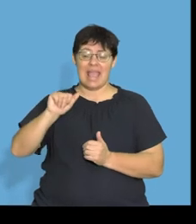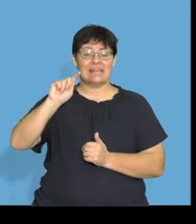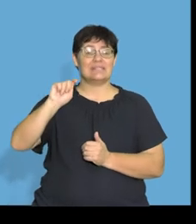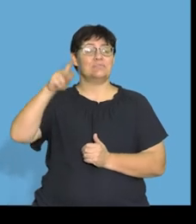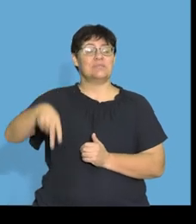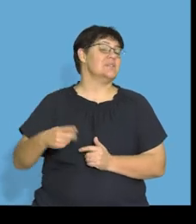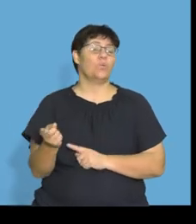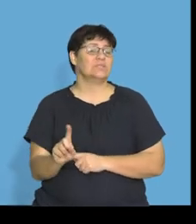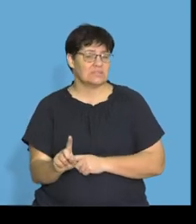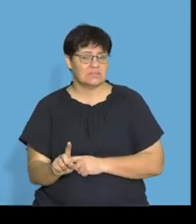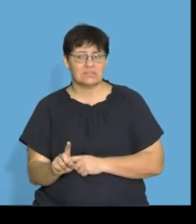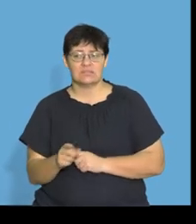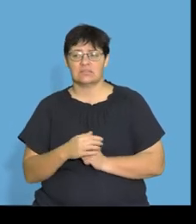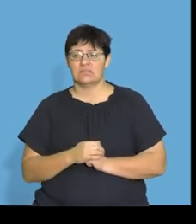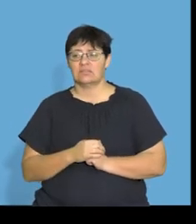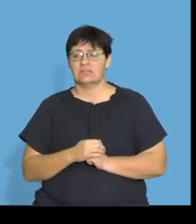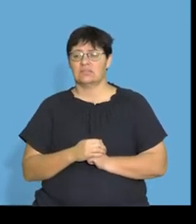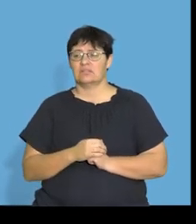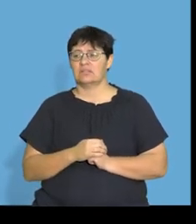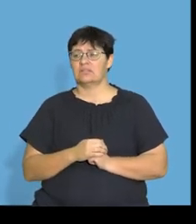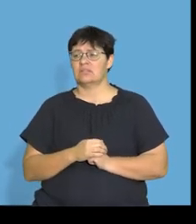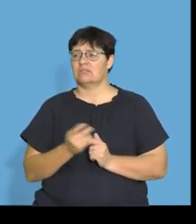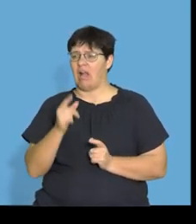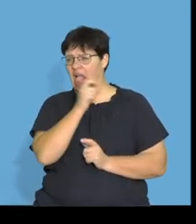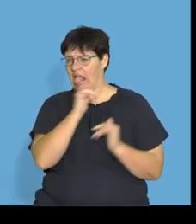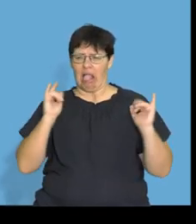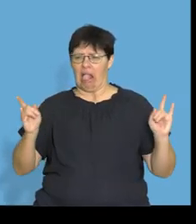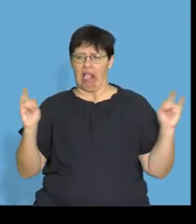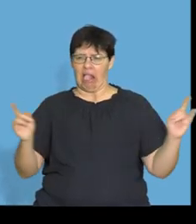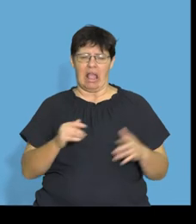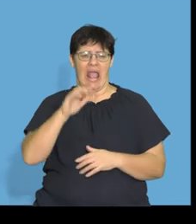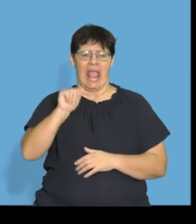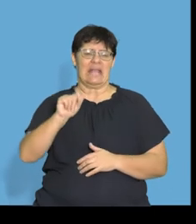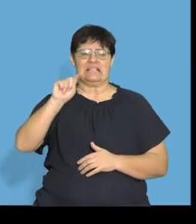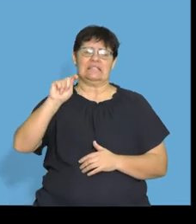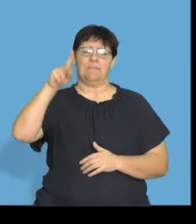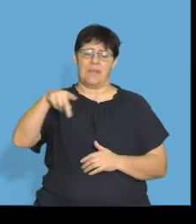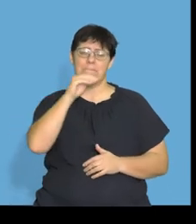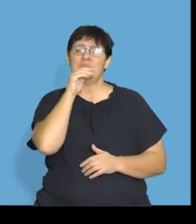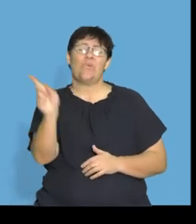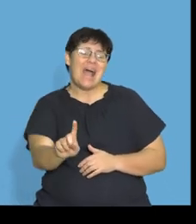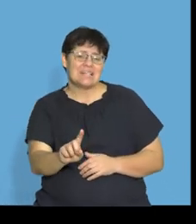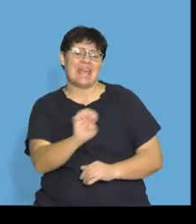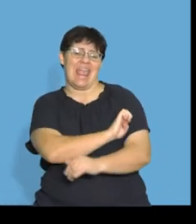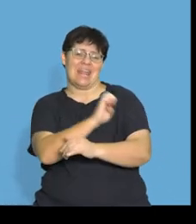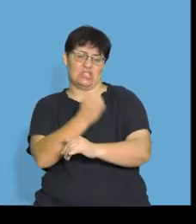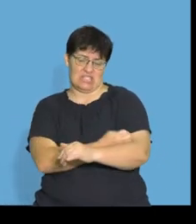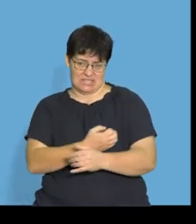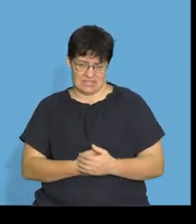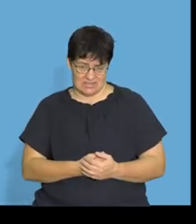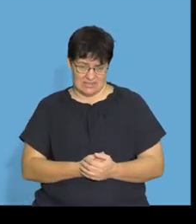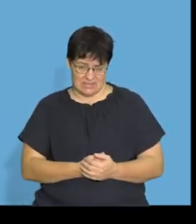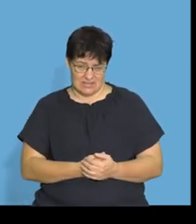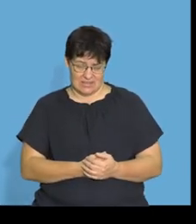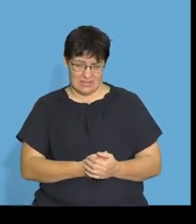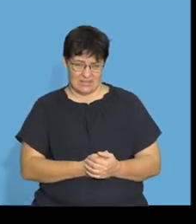stands for adenosine triphosphate. Don't worry. ATP is energy, right? So your energy foods, your